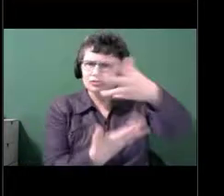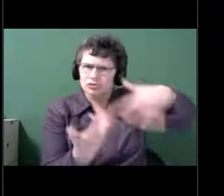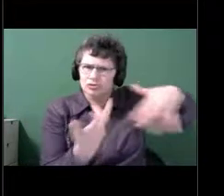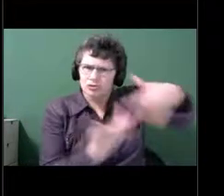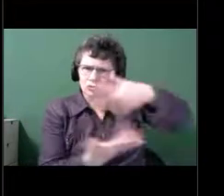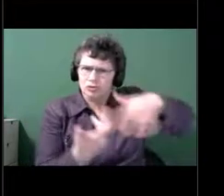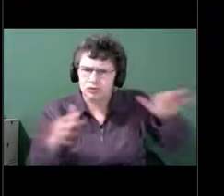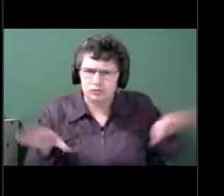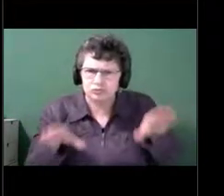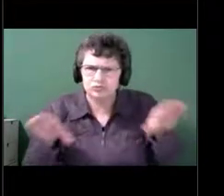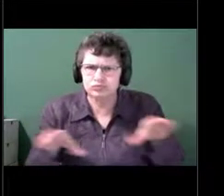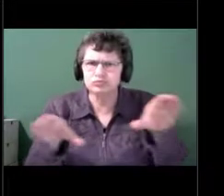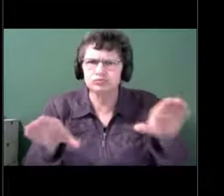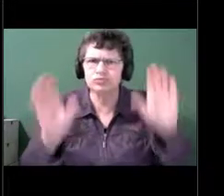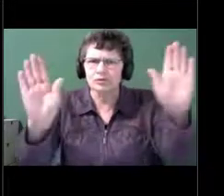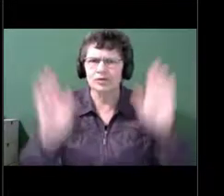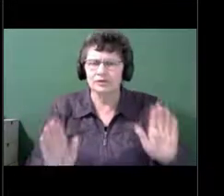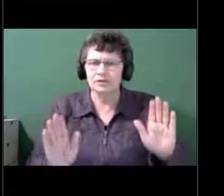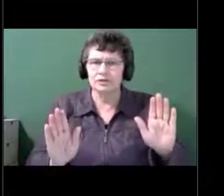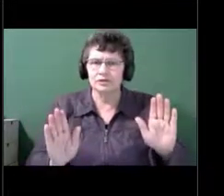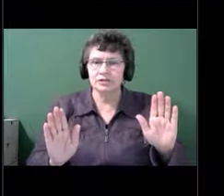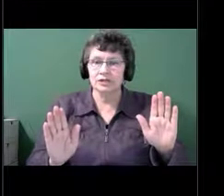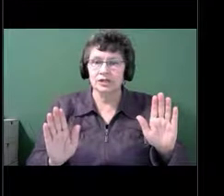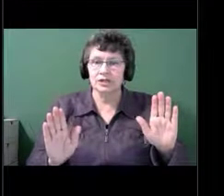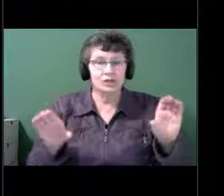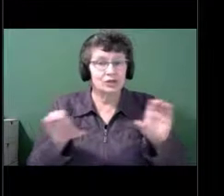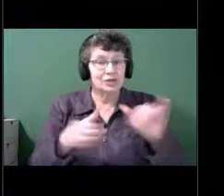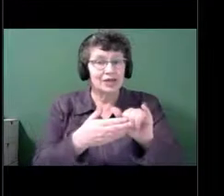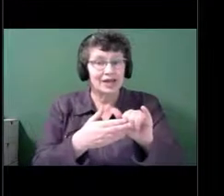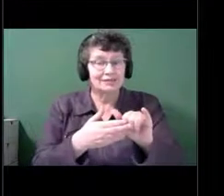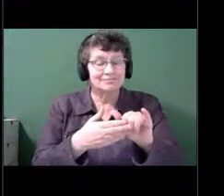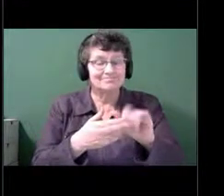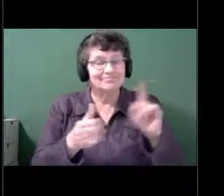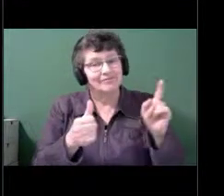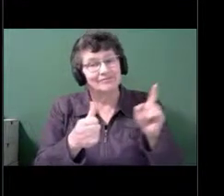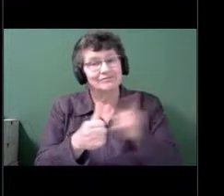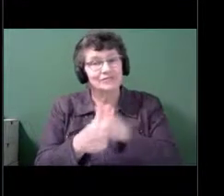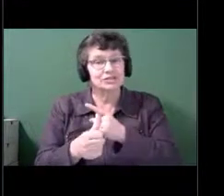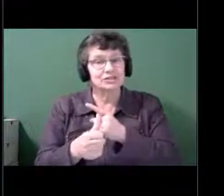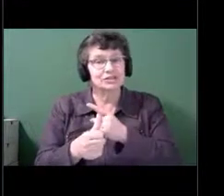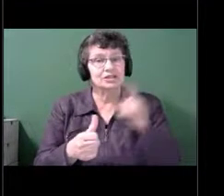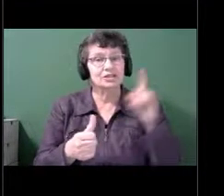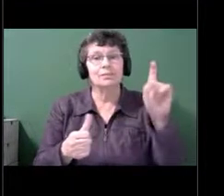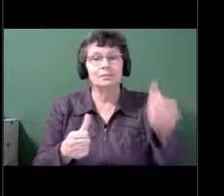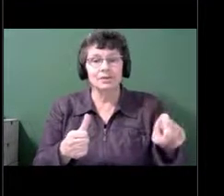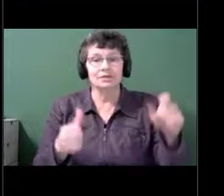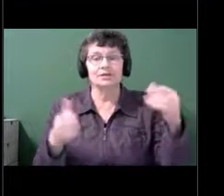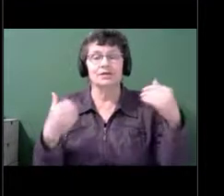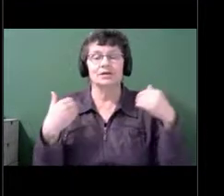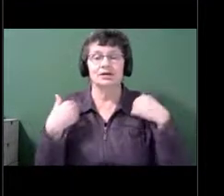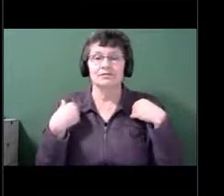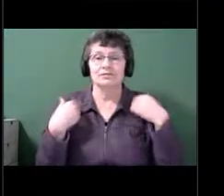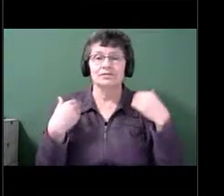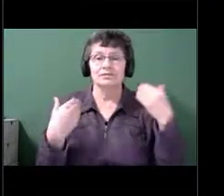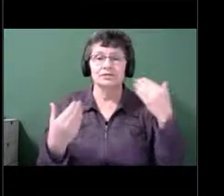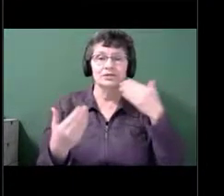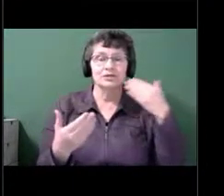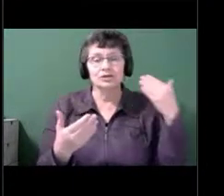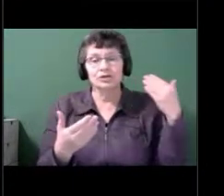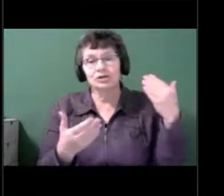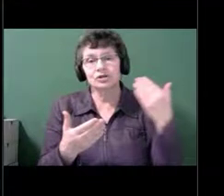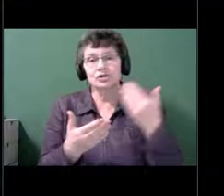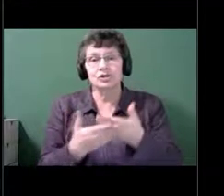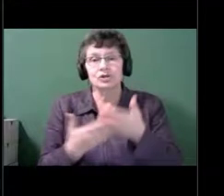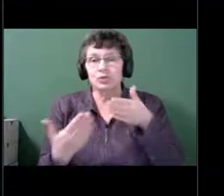And to do any of those things, you need a good way of using your